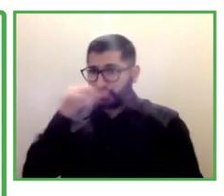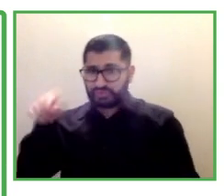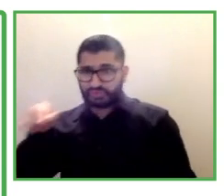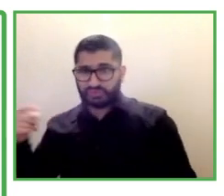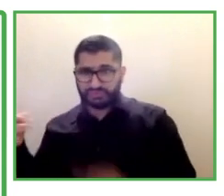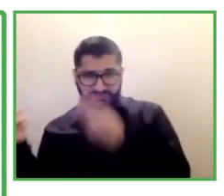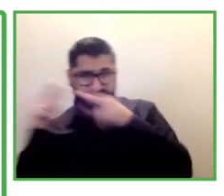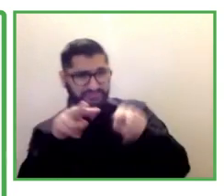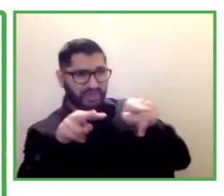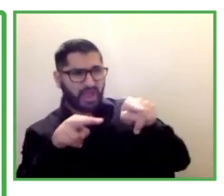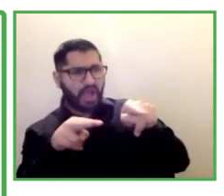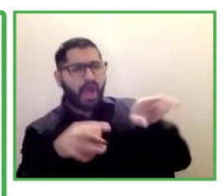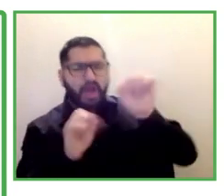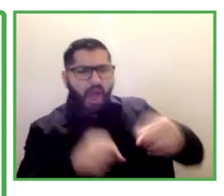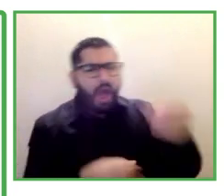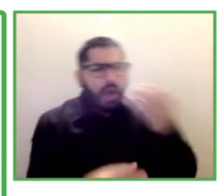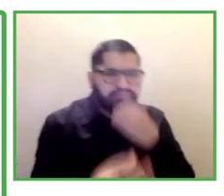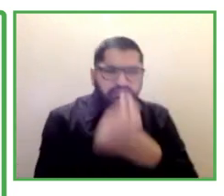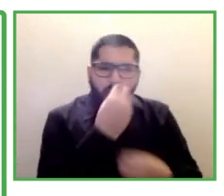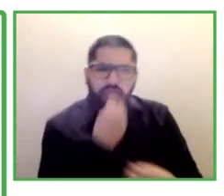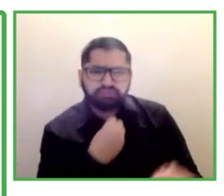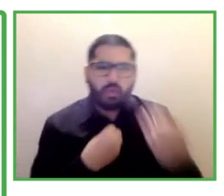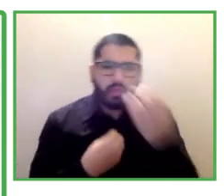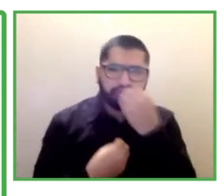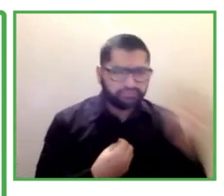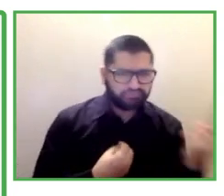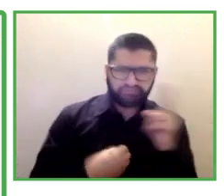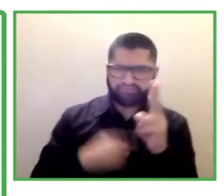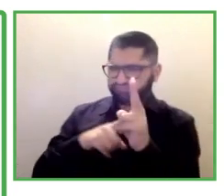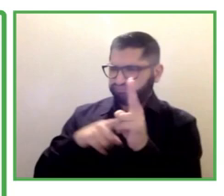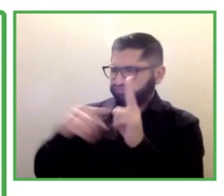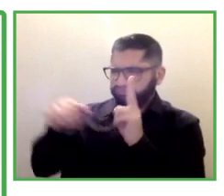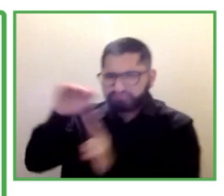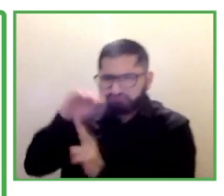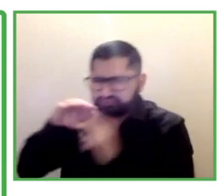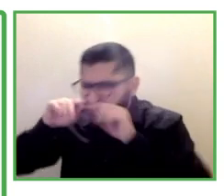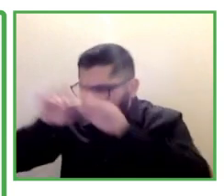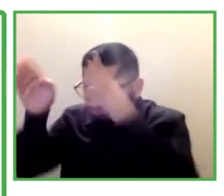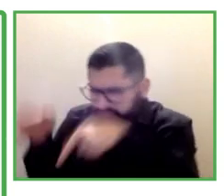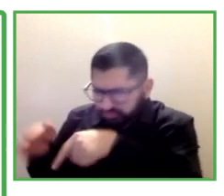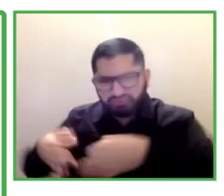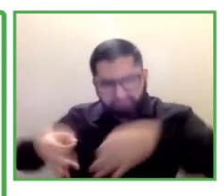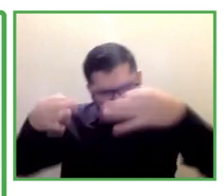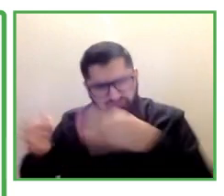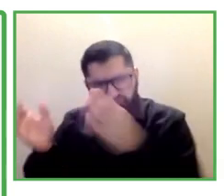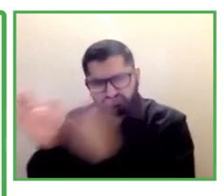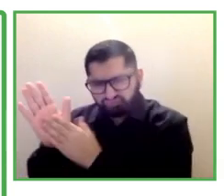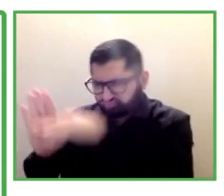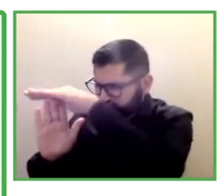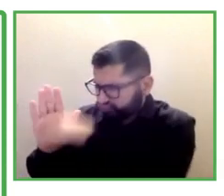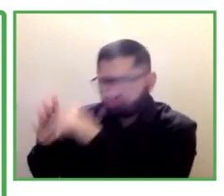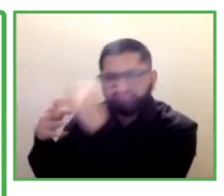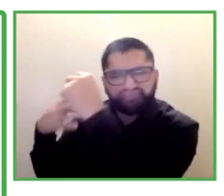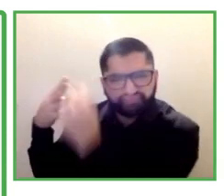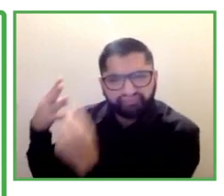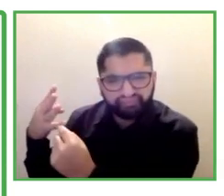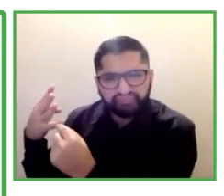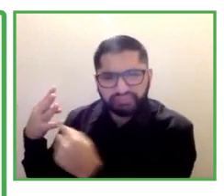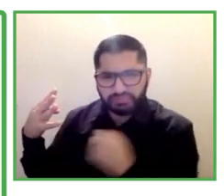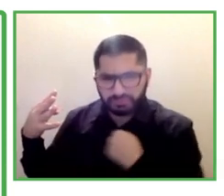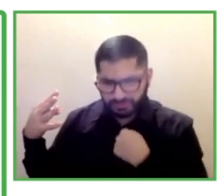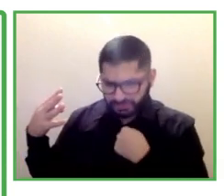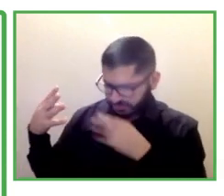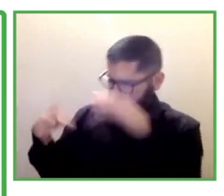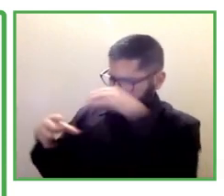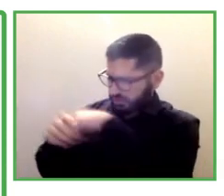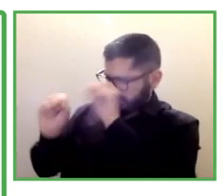yes, it is. And the wolf asks, am I on the list? And the bear says, yes, you are, and eats him up. The following day, the rabbit is